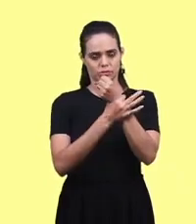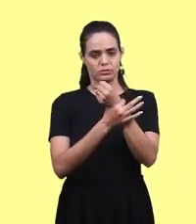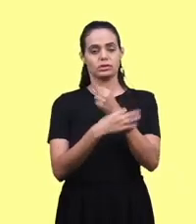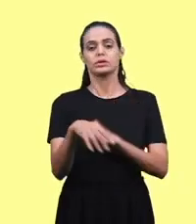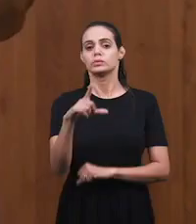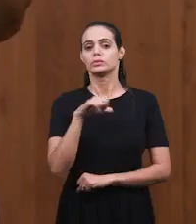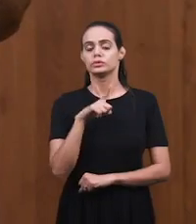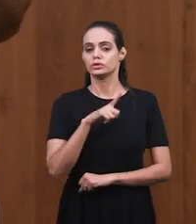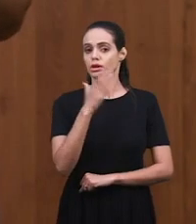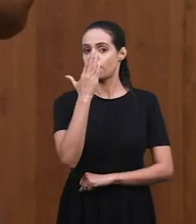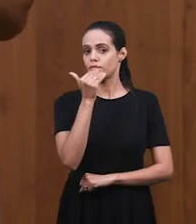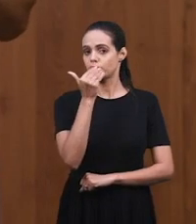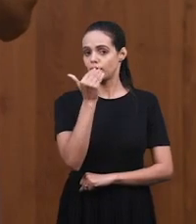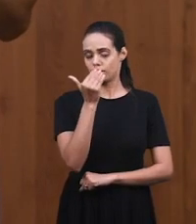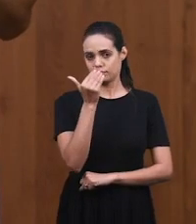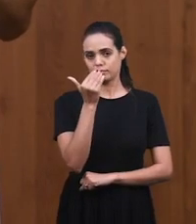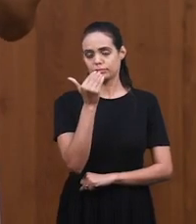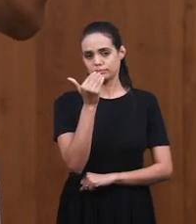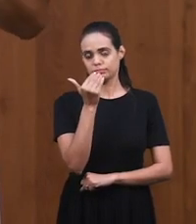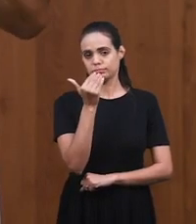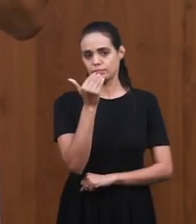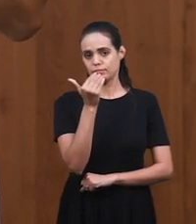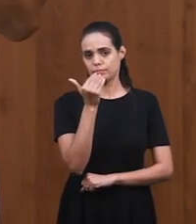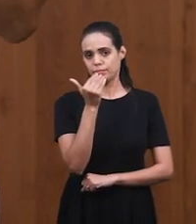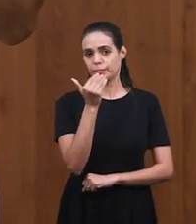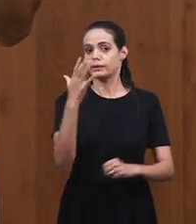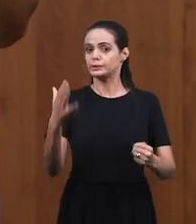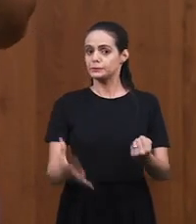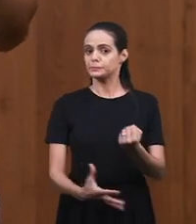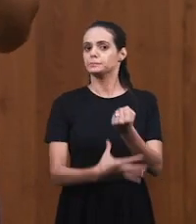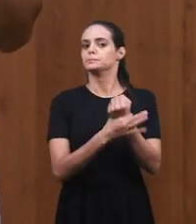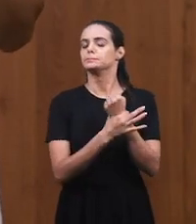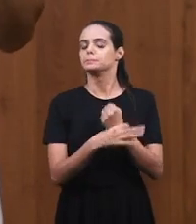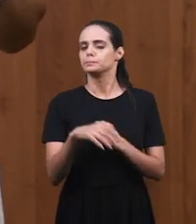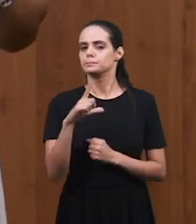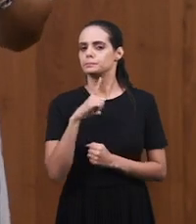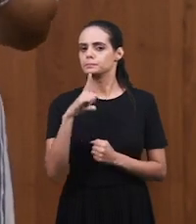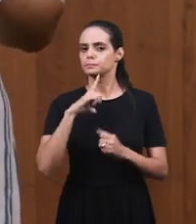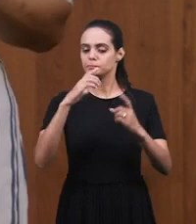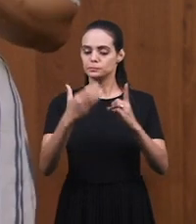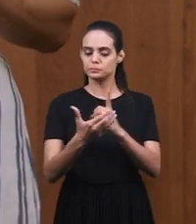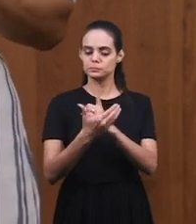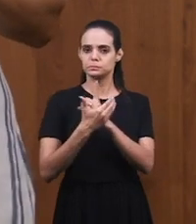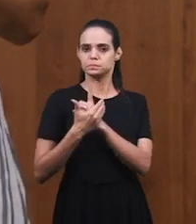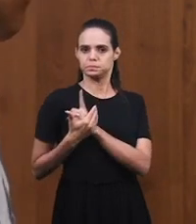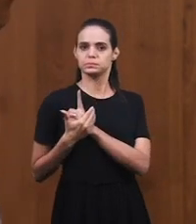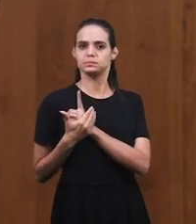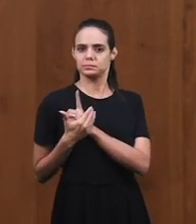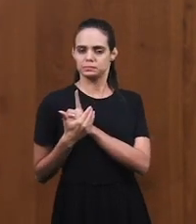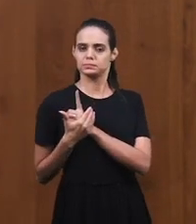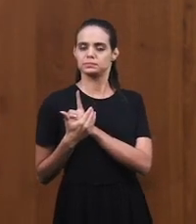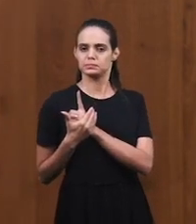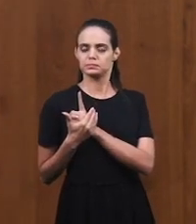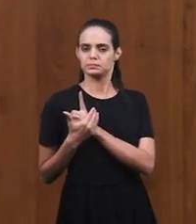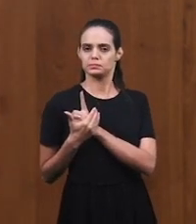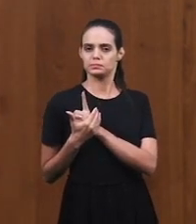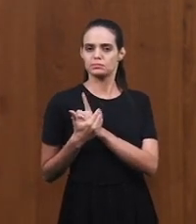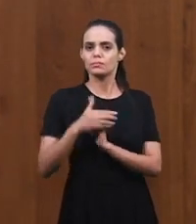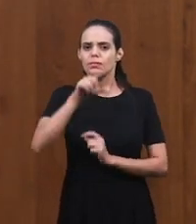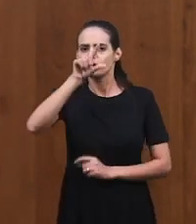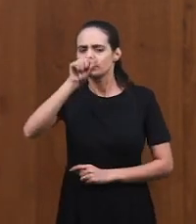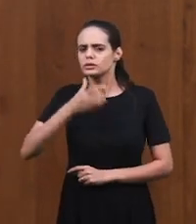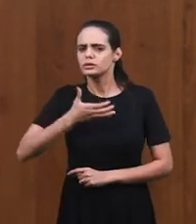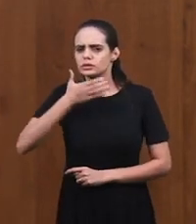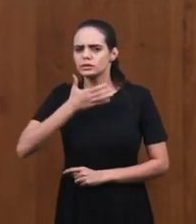was in there. It was food and she was preserved and saved. So